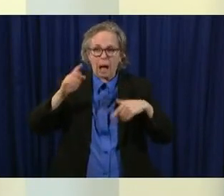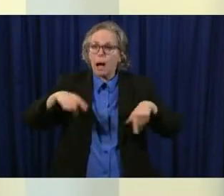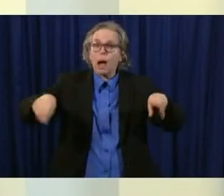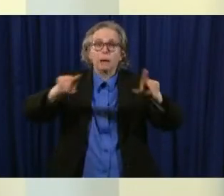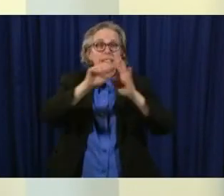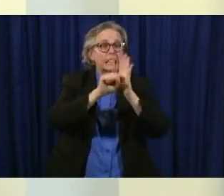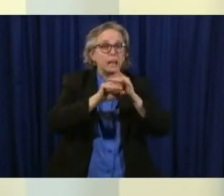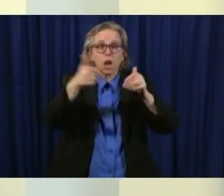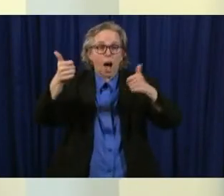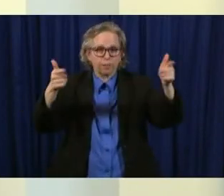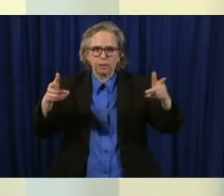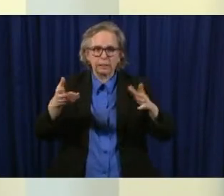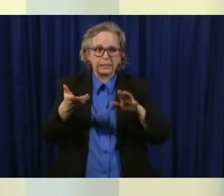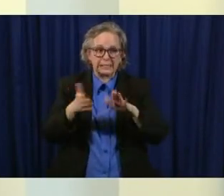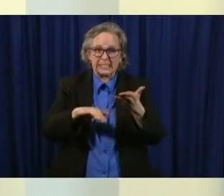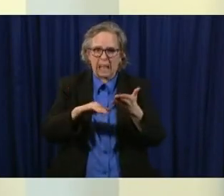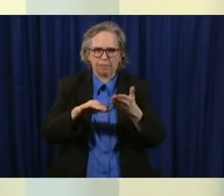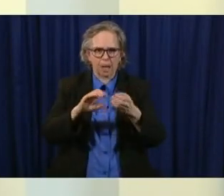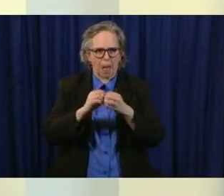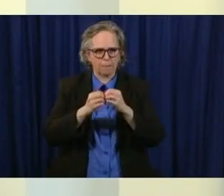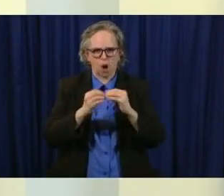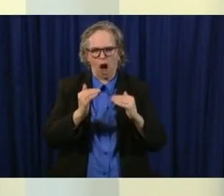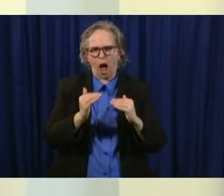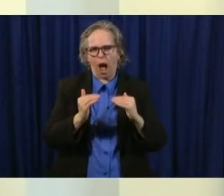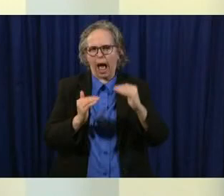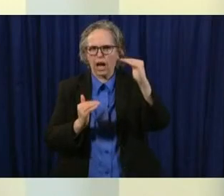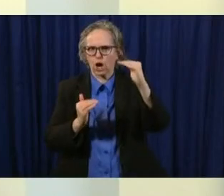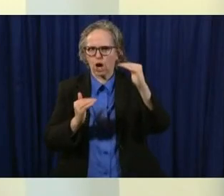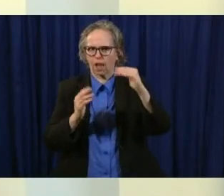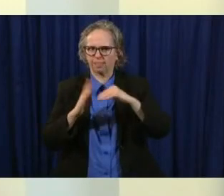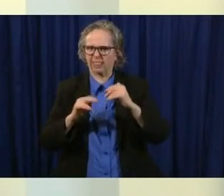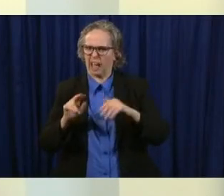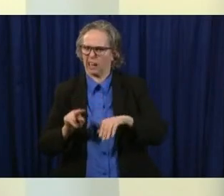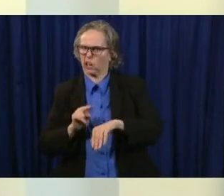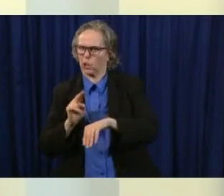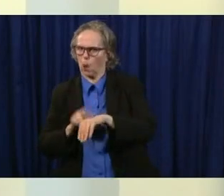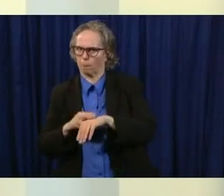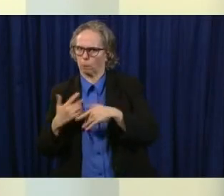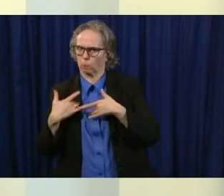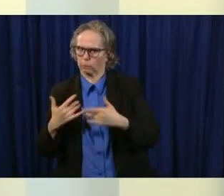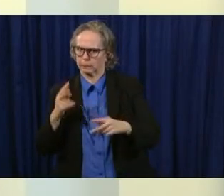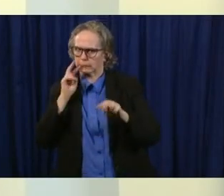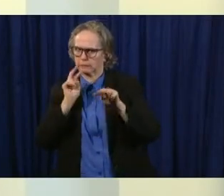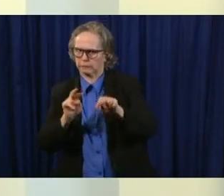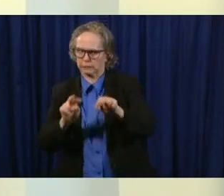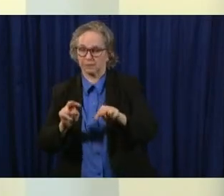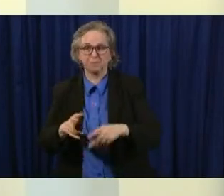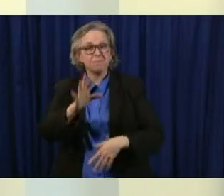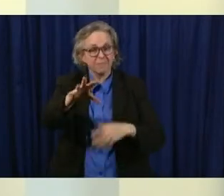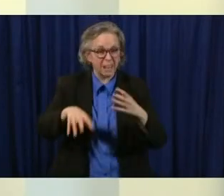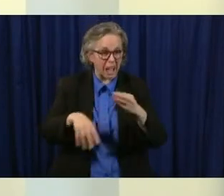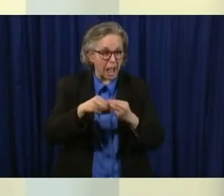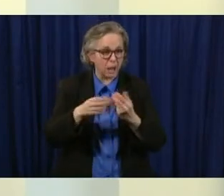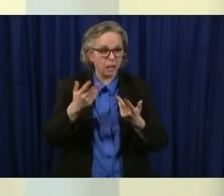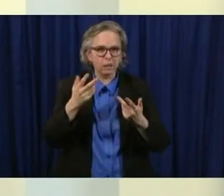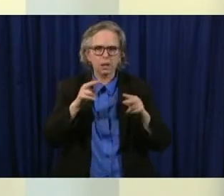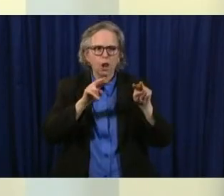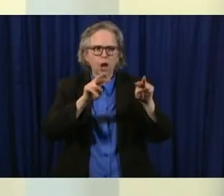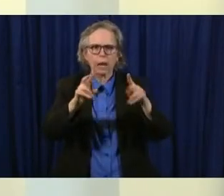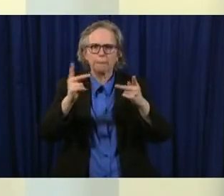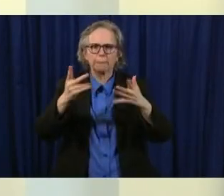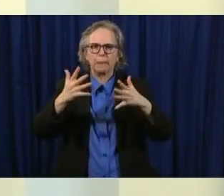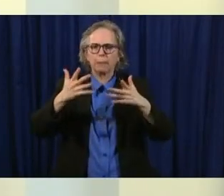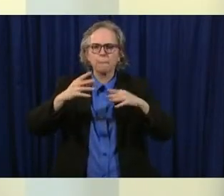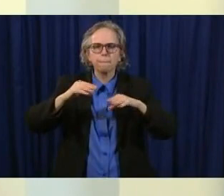time of year we also look at data about movement of people we track data on social distancing and so things like